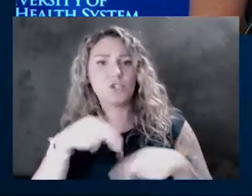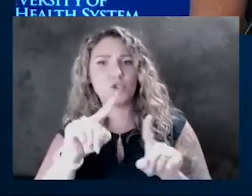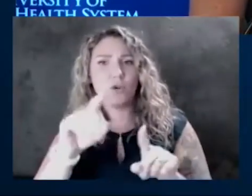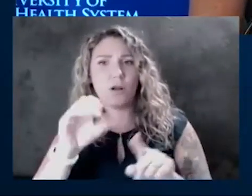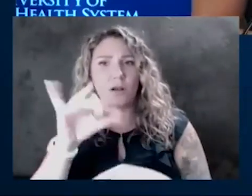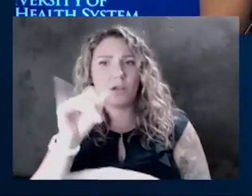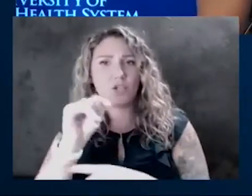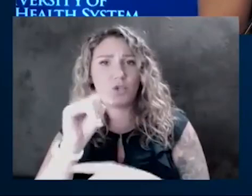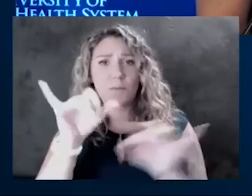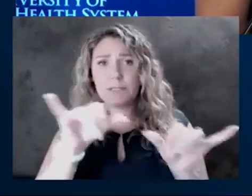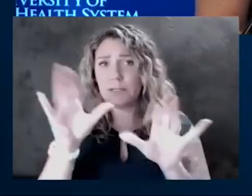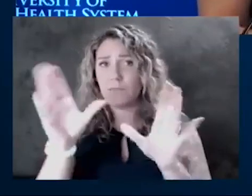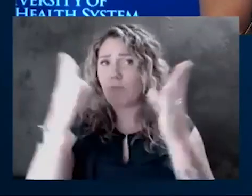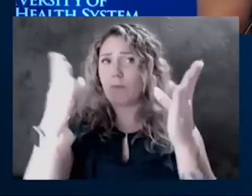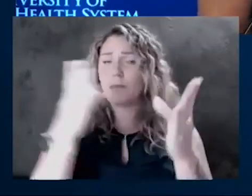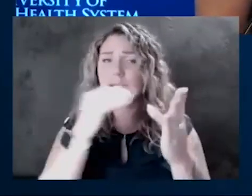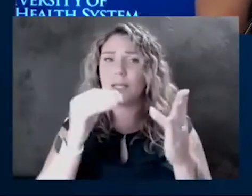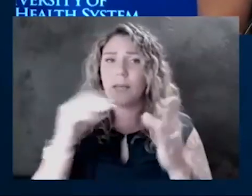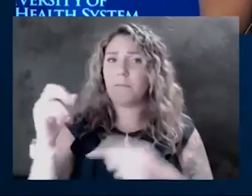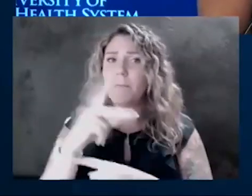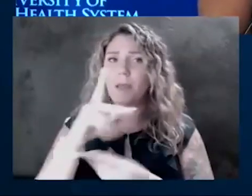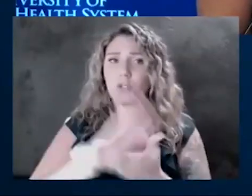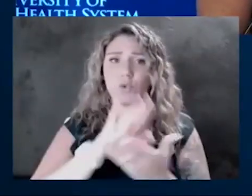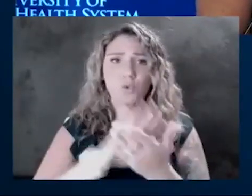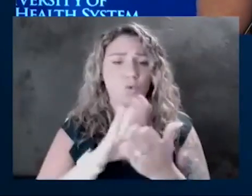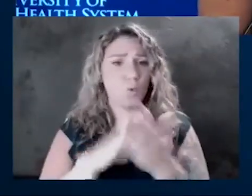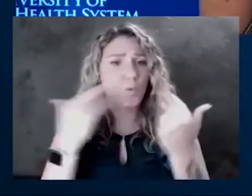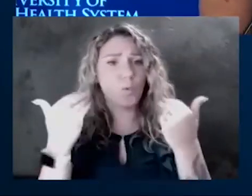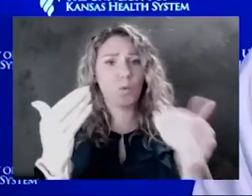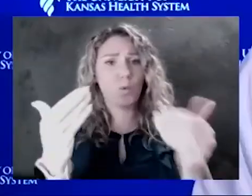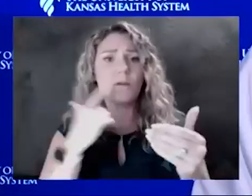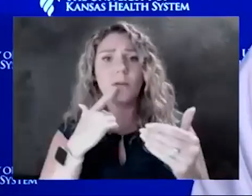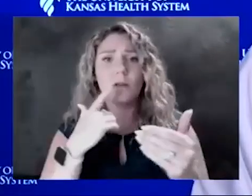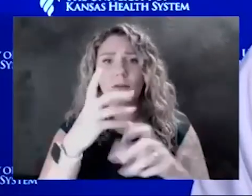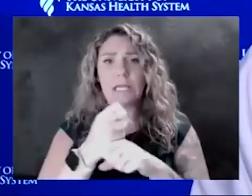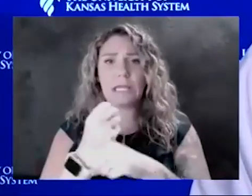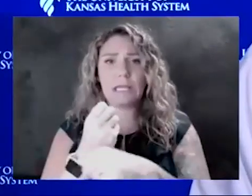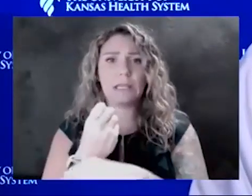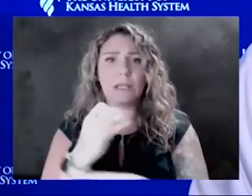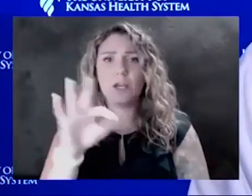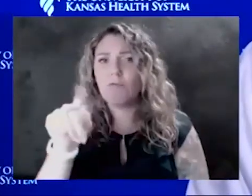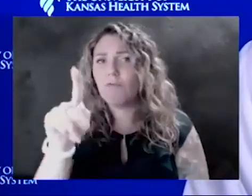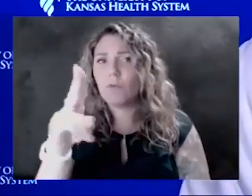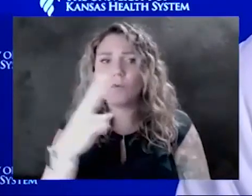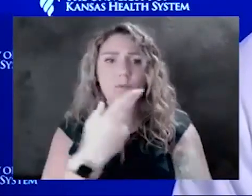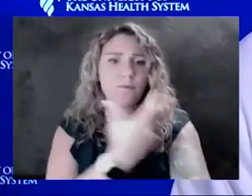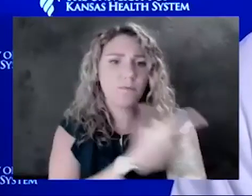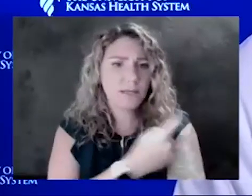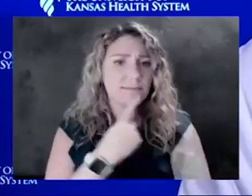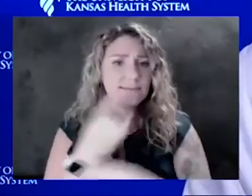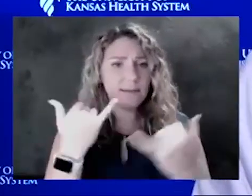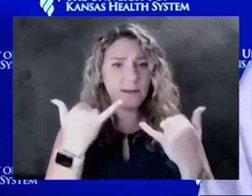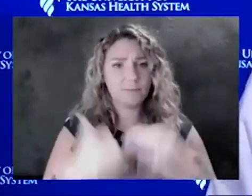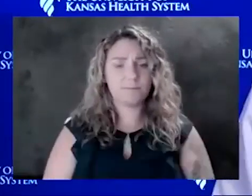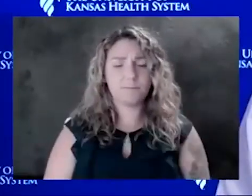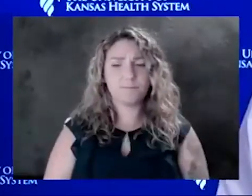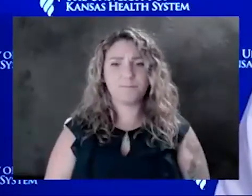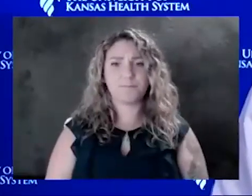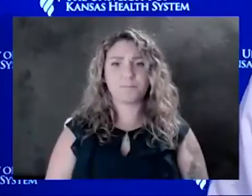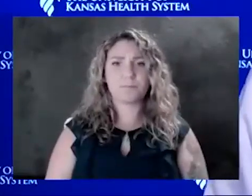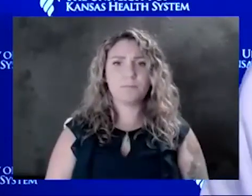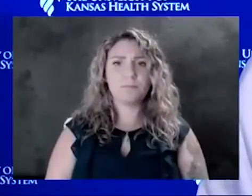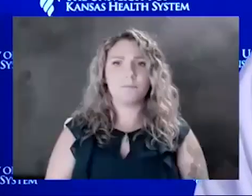going back to school? Should parents go ahead and get the flu vaccine now? Yeah. You know, so I think the